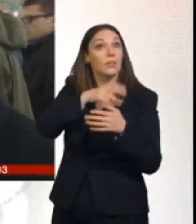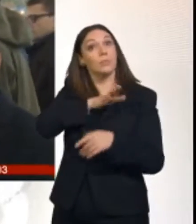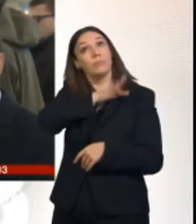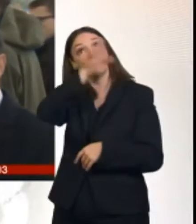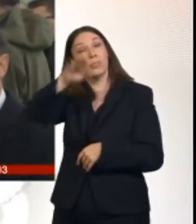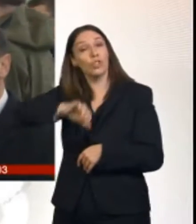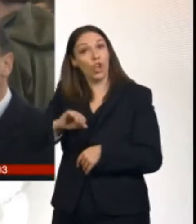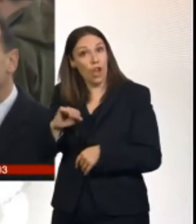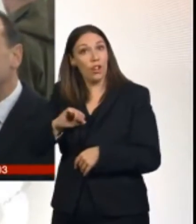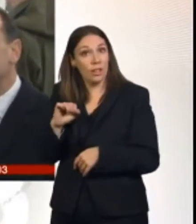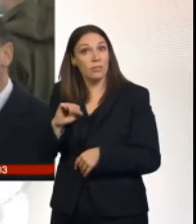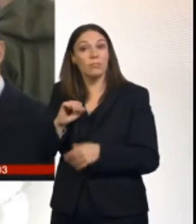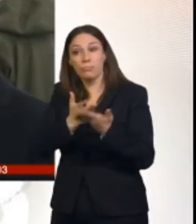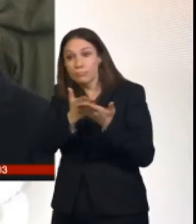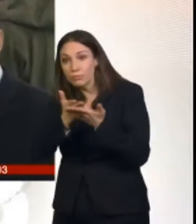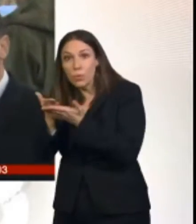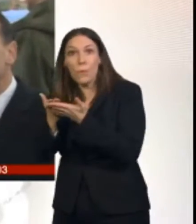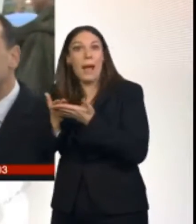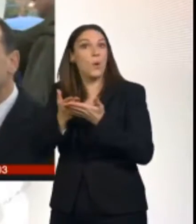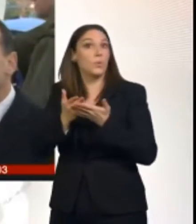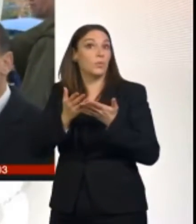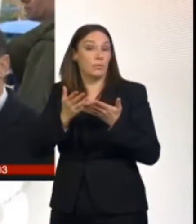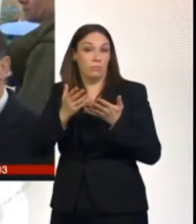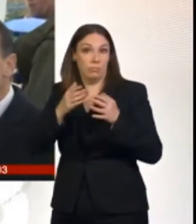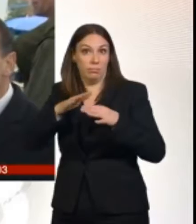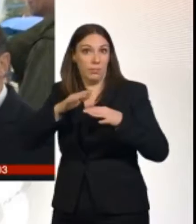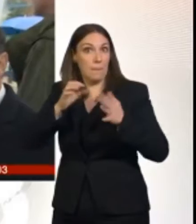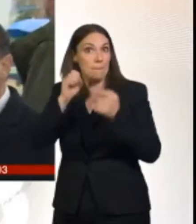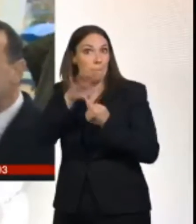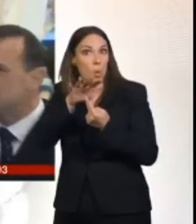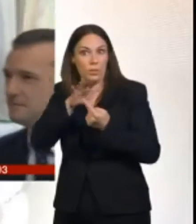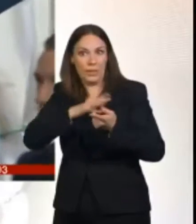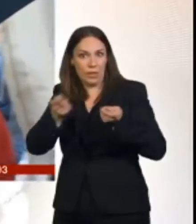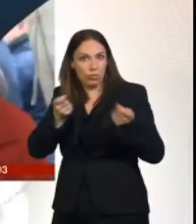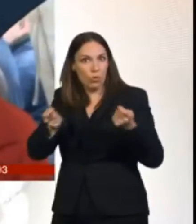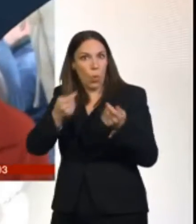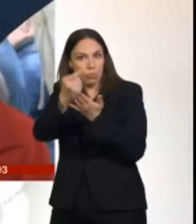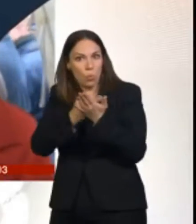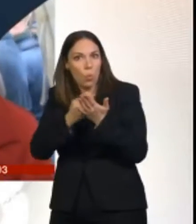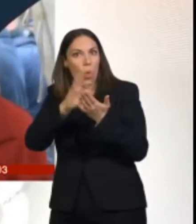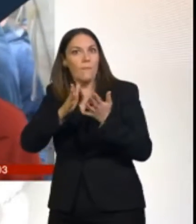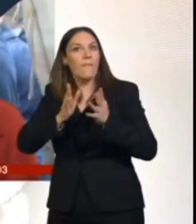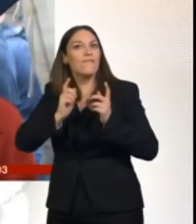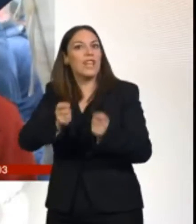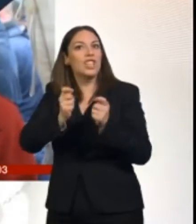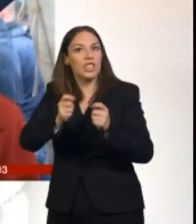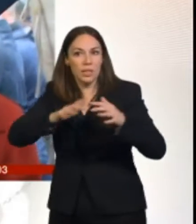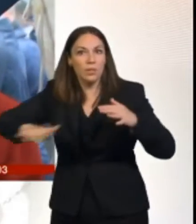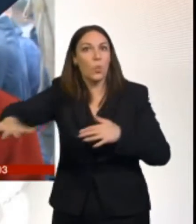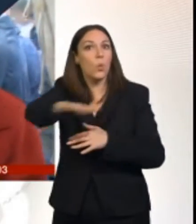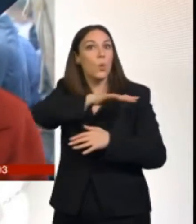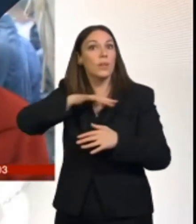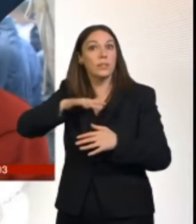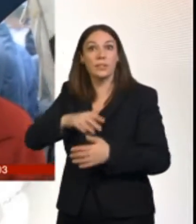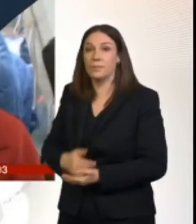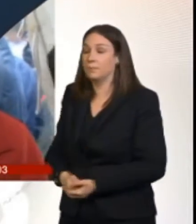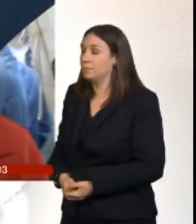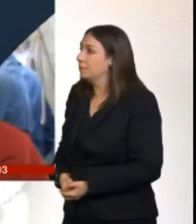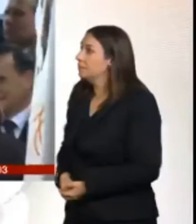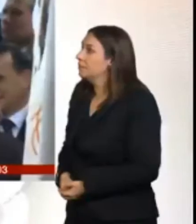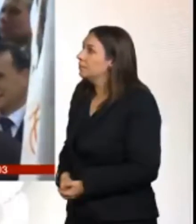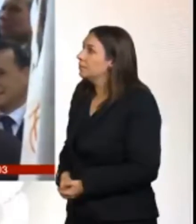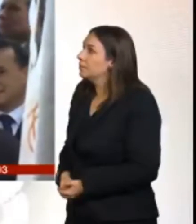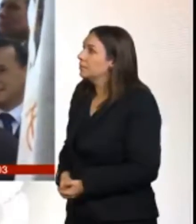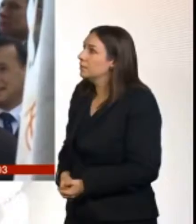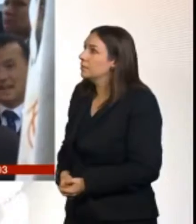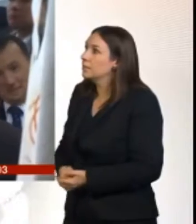fishing, talking about certainty for business. A few people are saying, why are you trying to convince the public when it's MPs you need to convince? Well, number